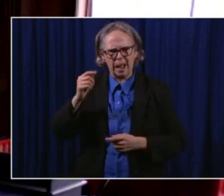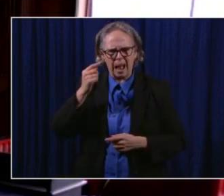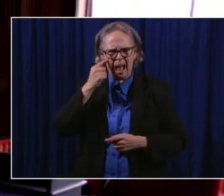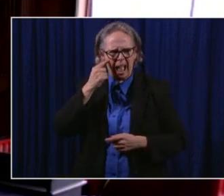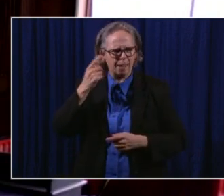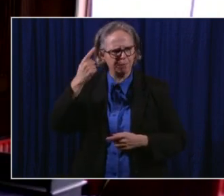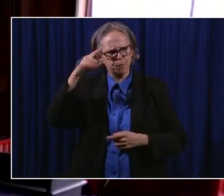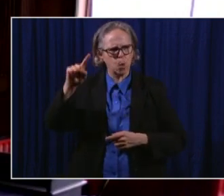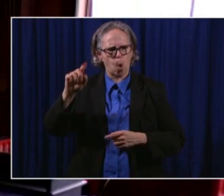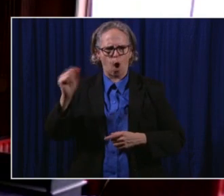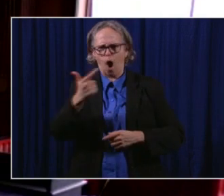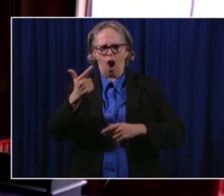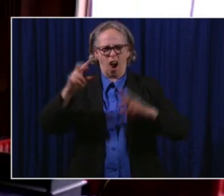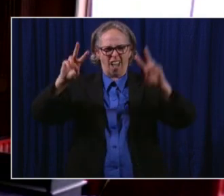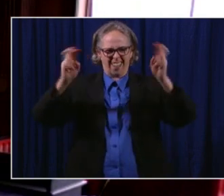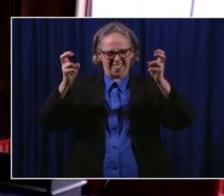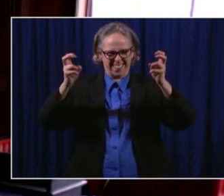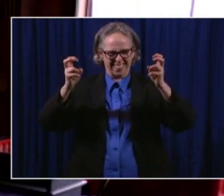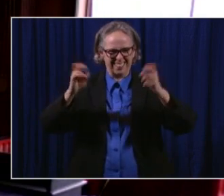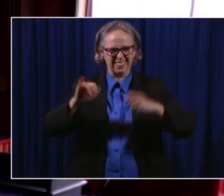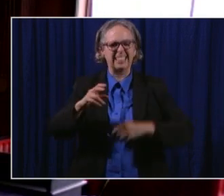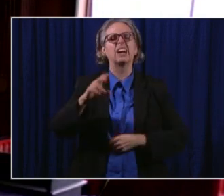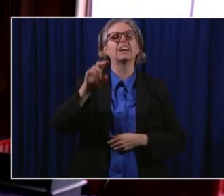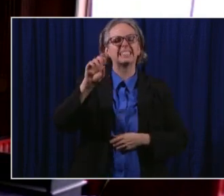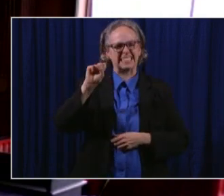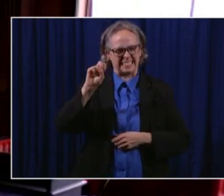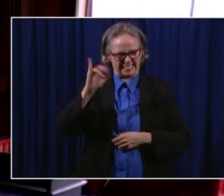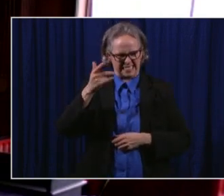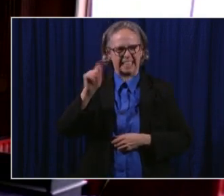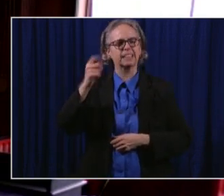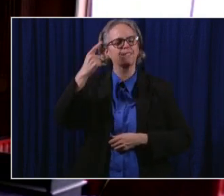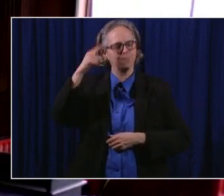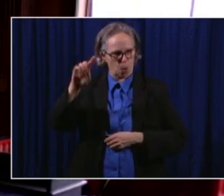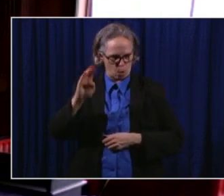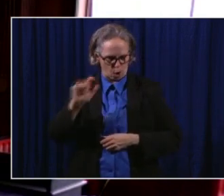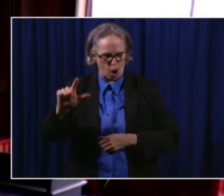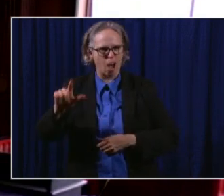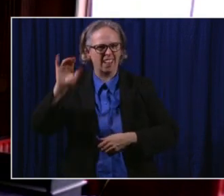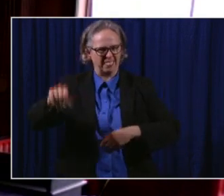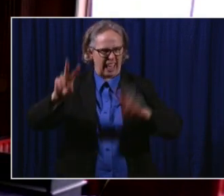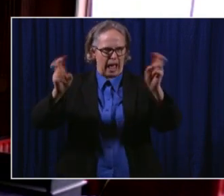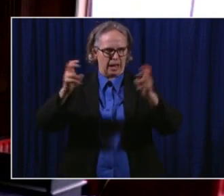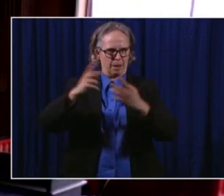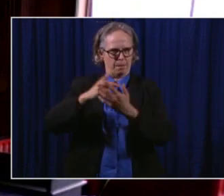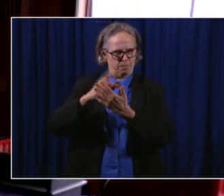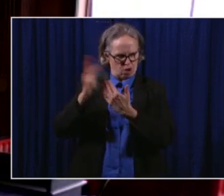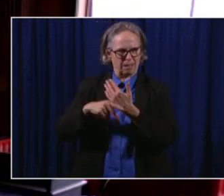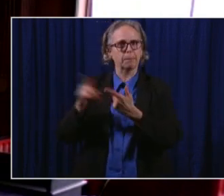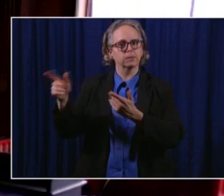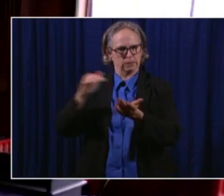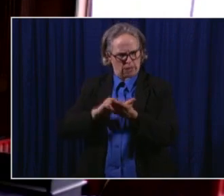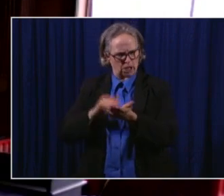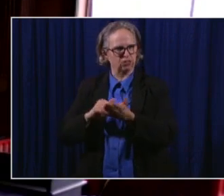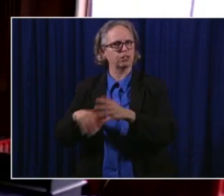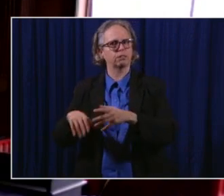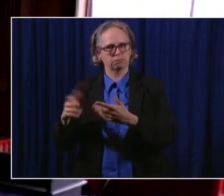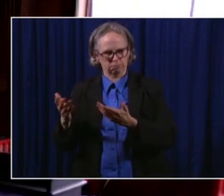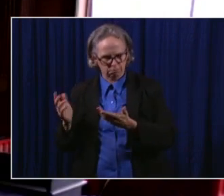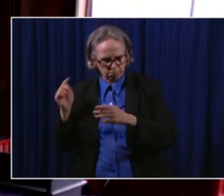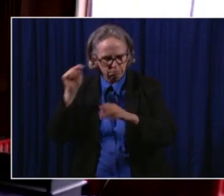to expand and have a clinic at each school to service not only our scholars and teachers, but our community as well. Wow.